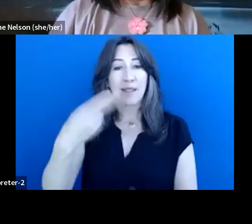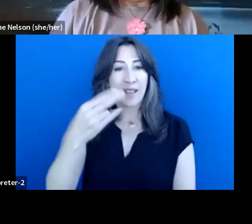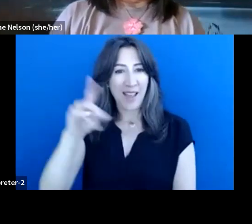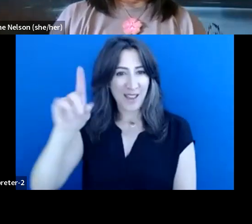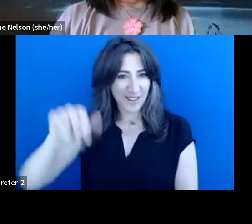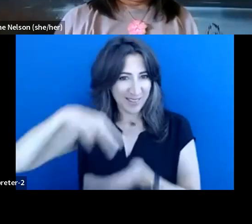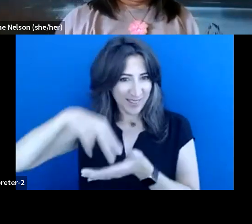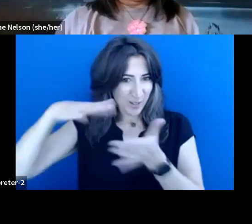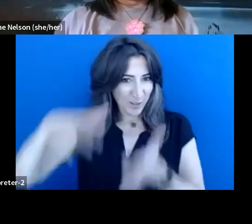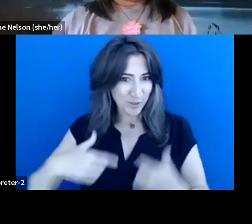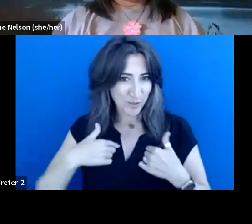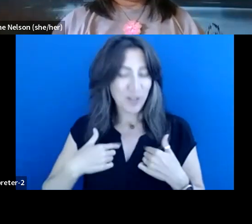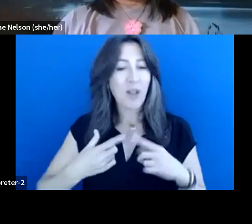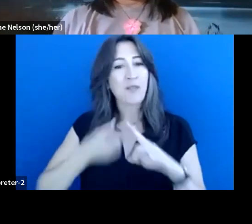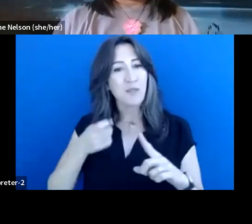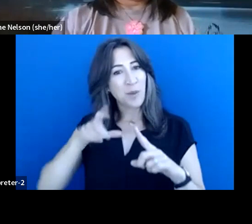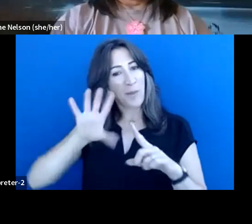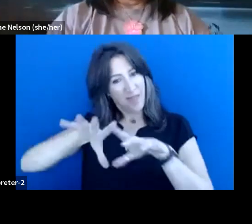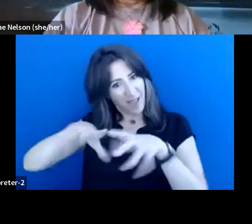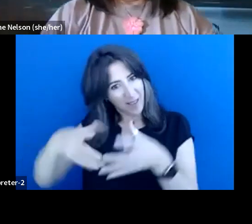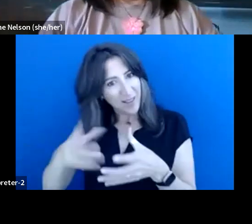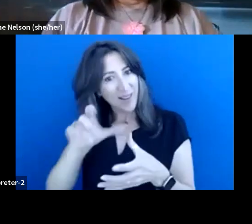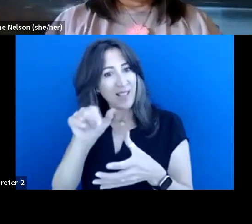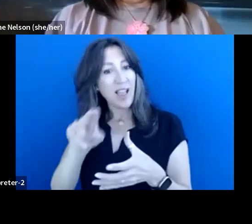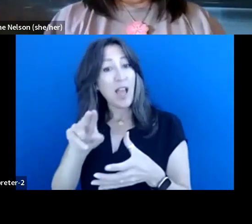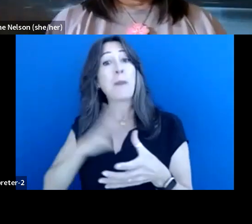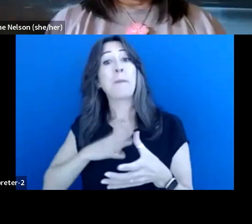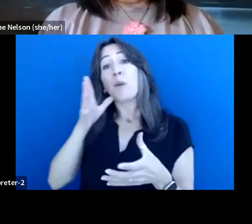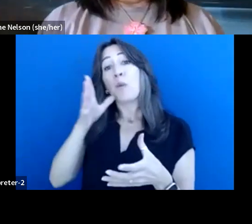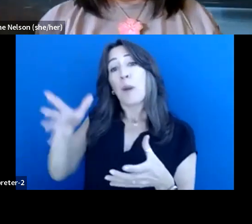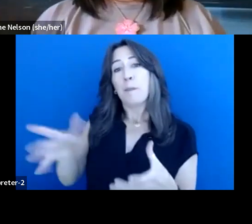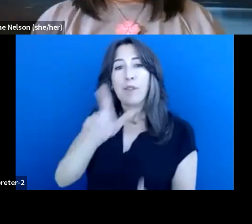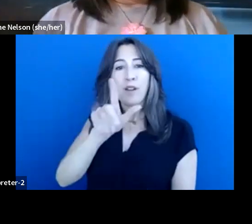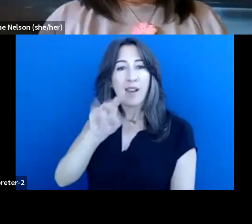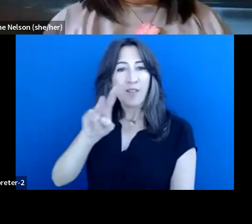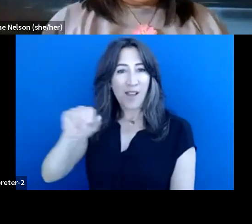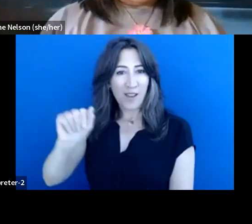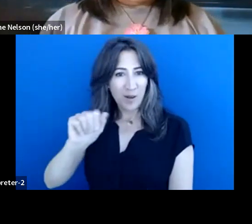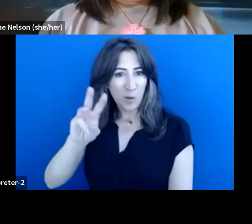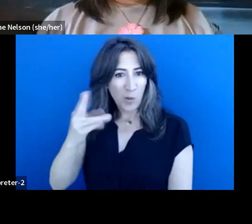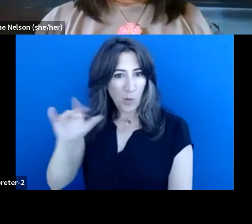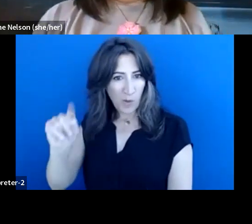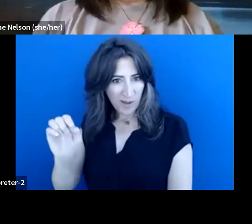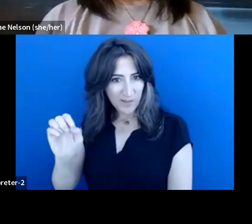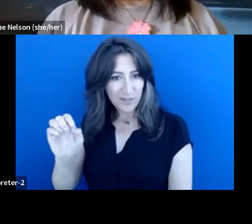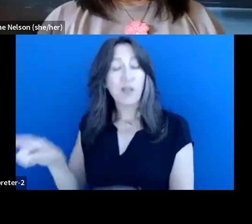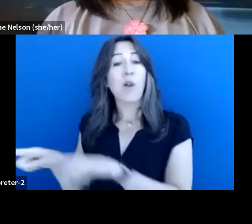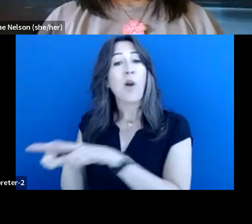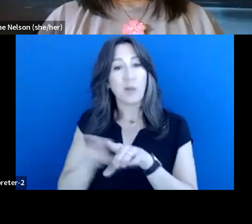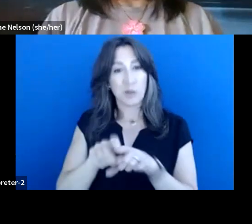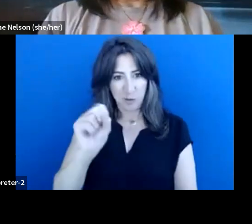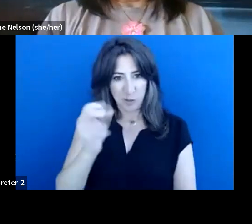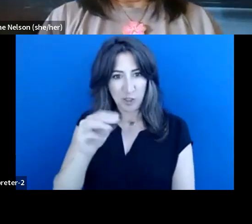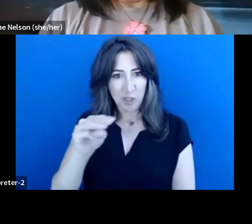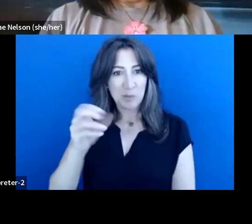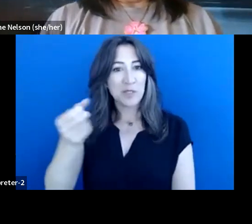I come from the Yachlanas clan, and my grandmother was Lavina White. I'm also Simshian. I was born and raised